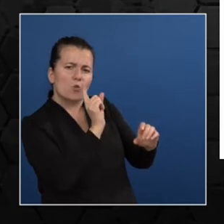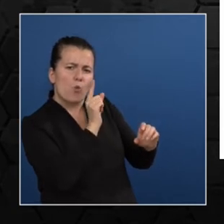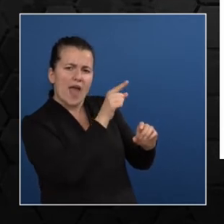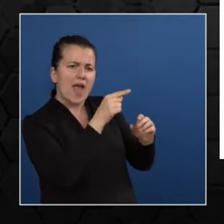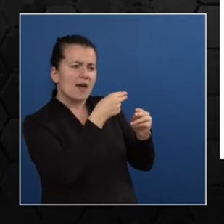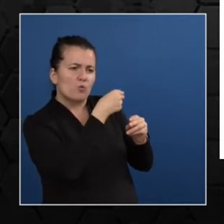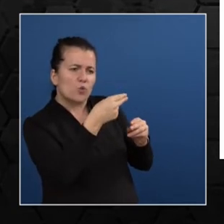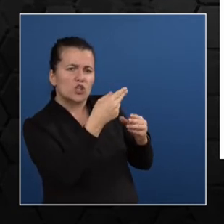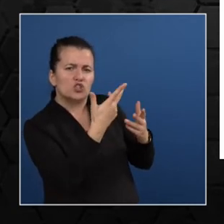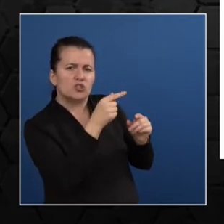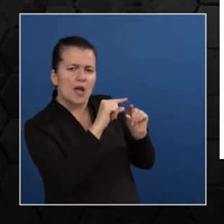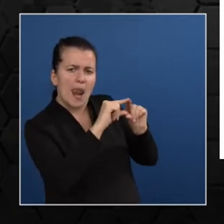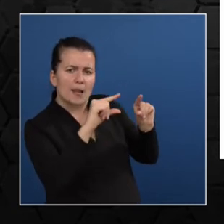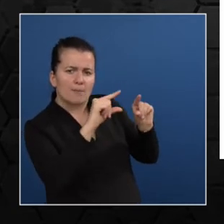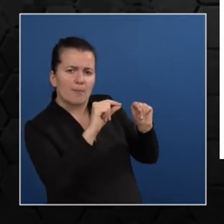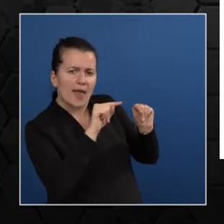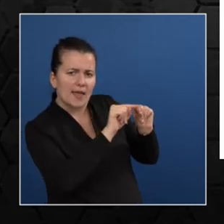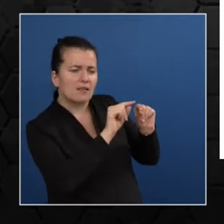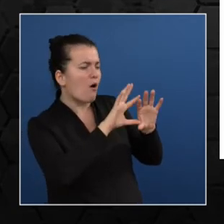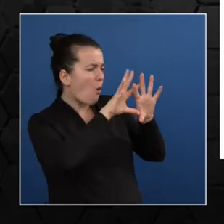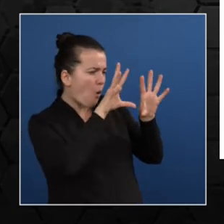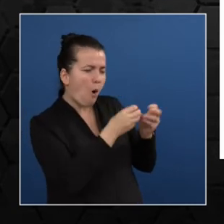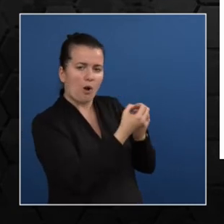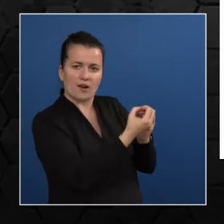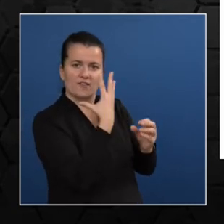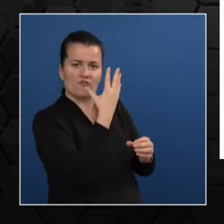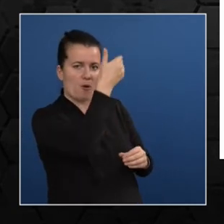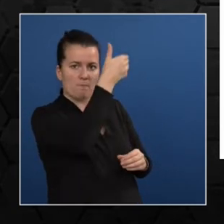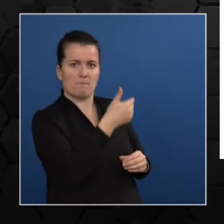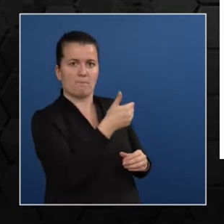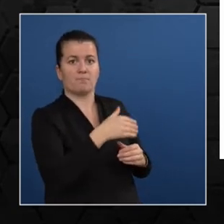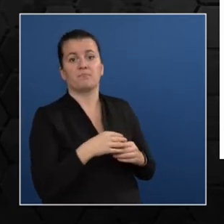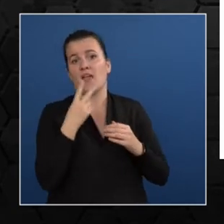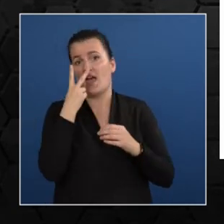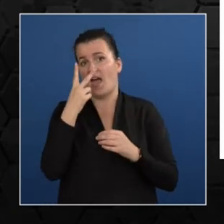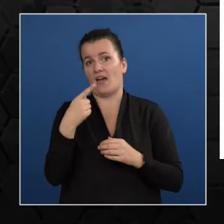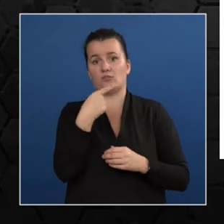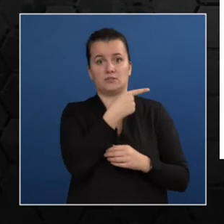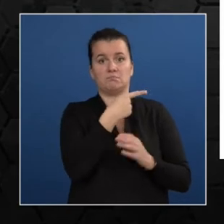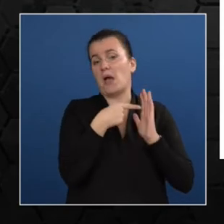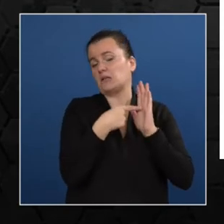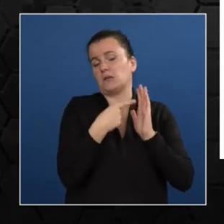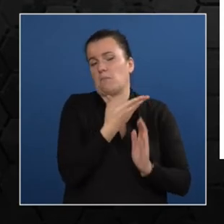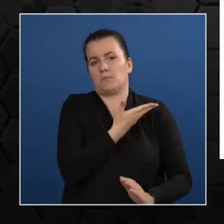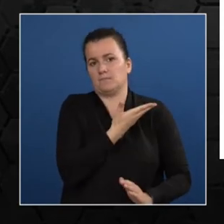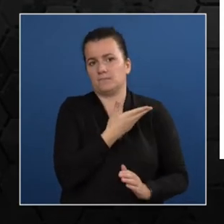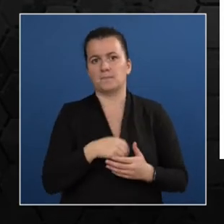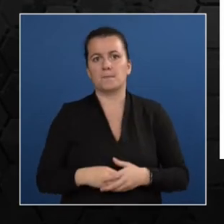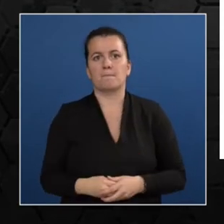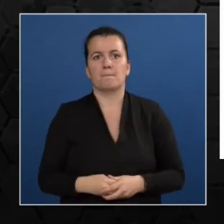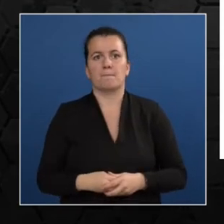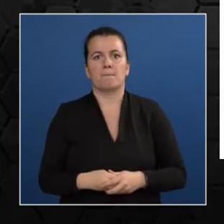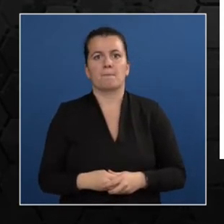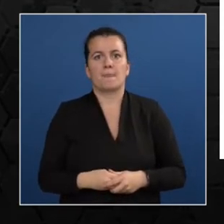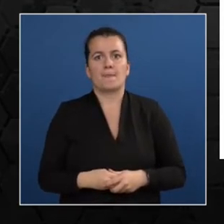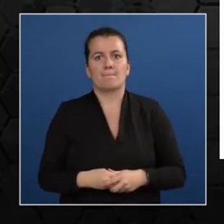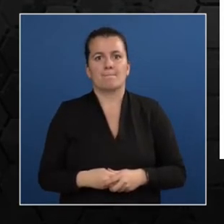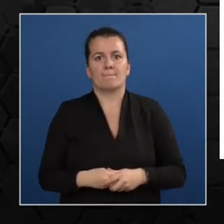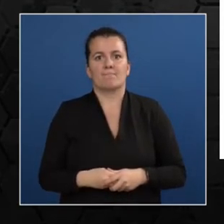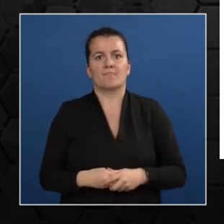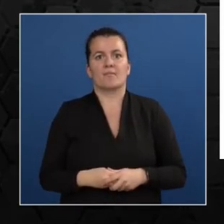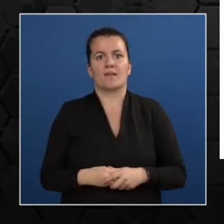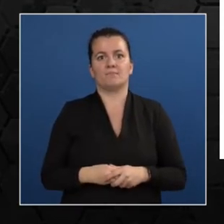So if you can see in this example, the blue spots over here, this blue spot over here is basically used to denote